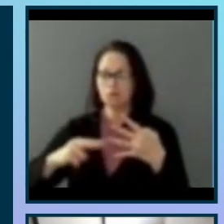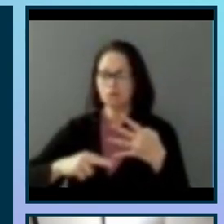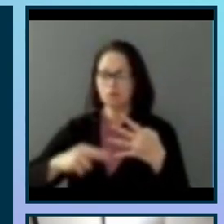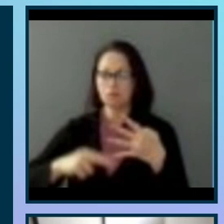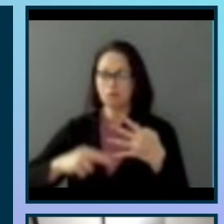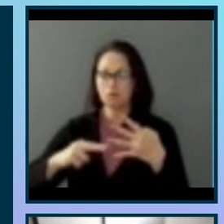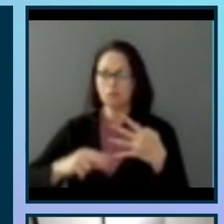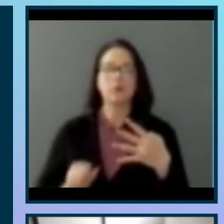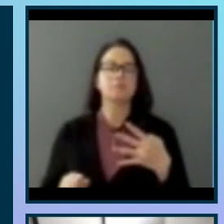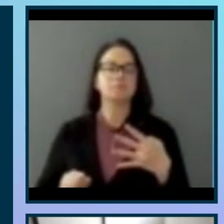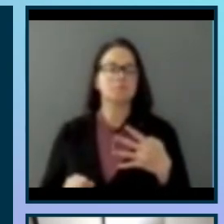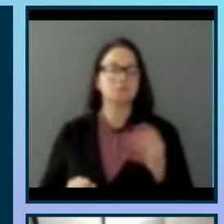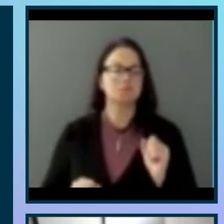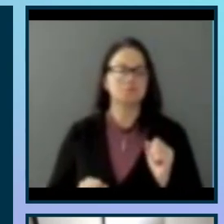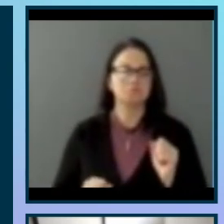with communities.